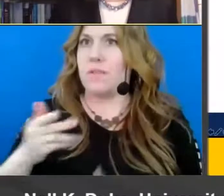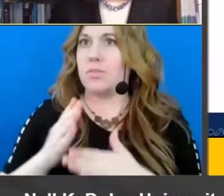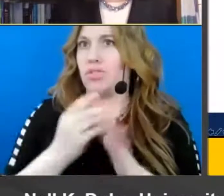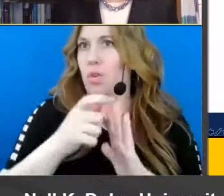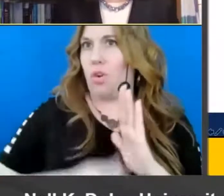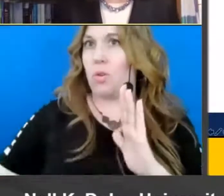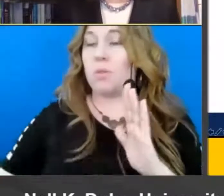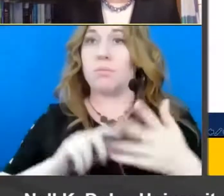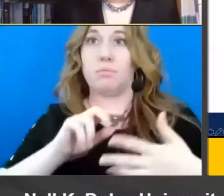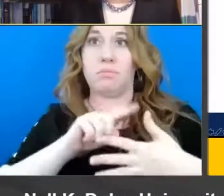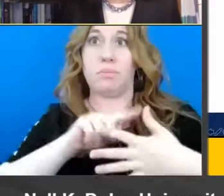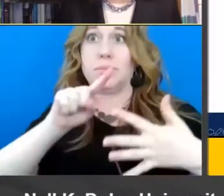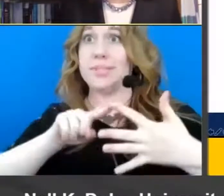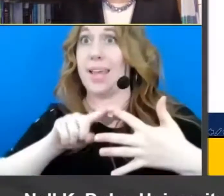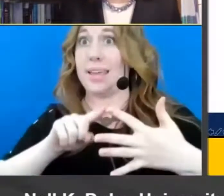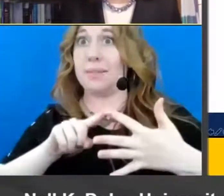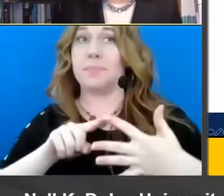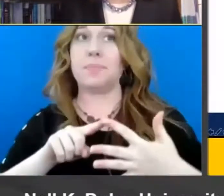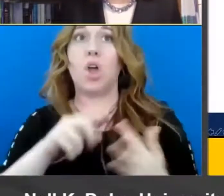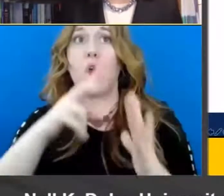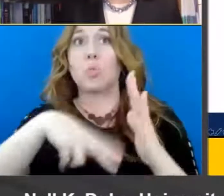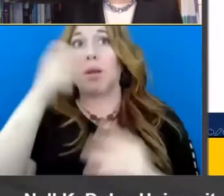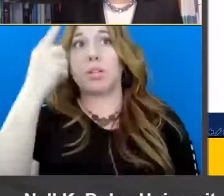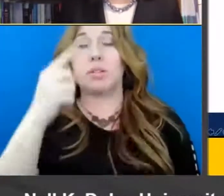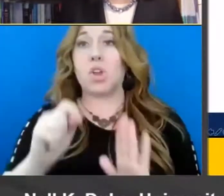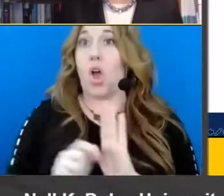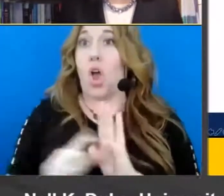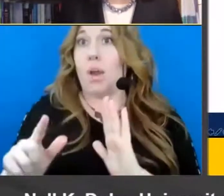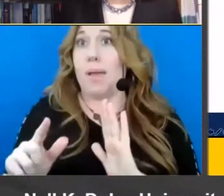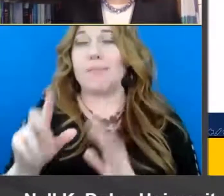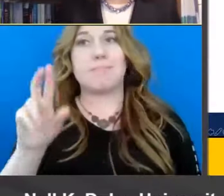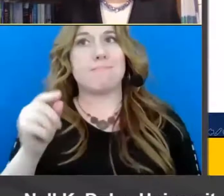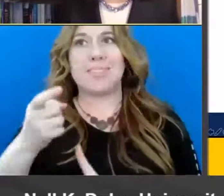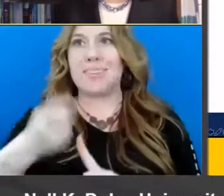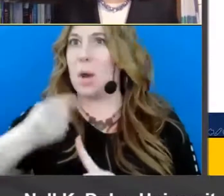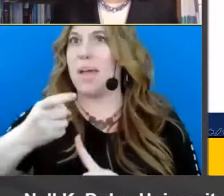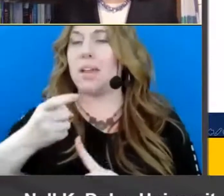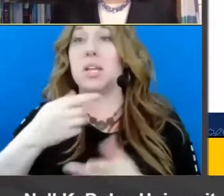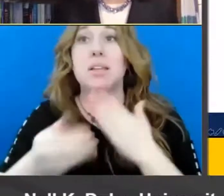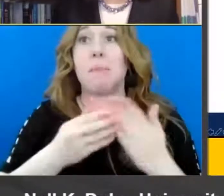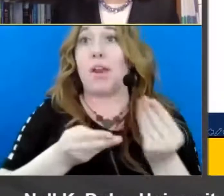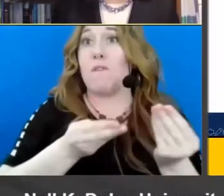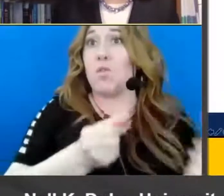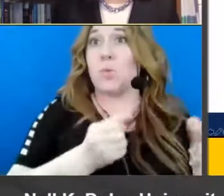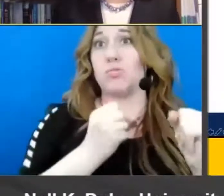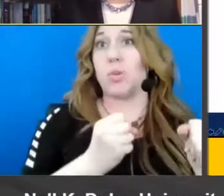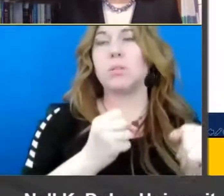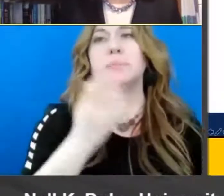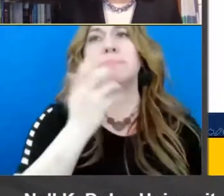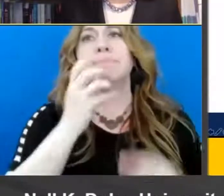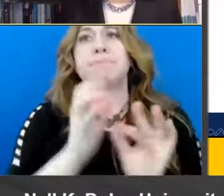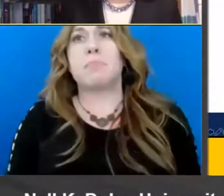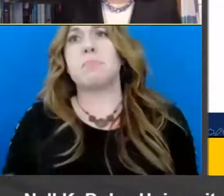that reading comprehension is not automatic even when fluency is strong so this is a very important understanding